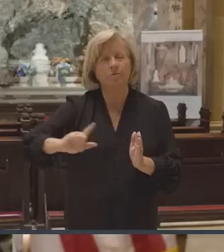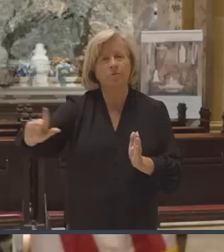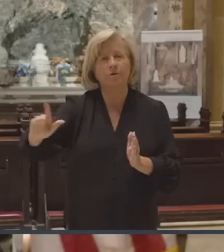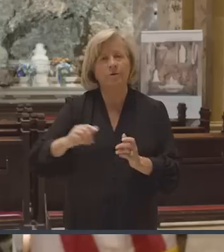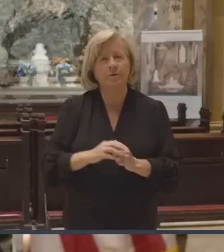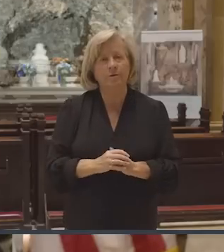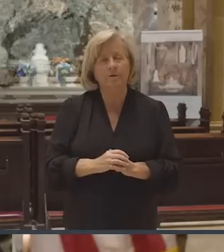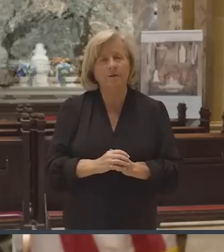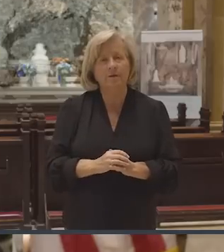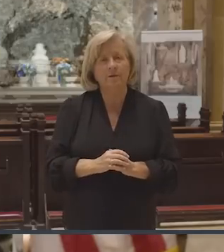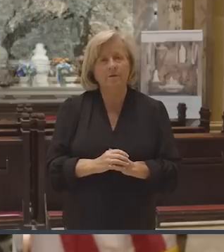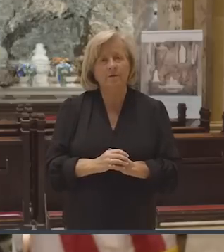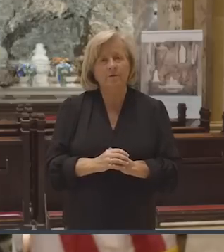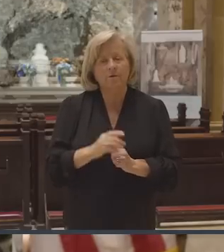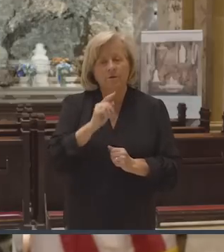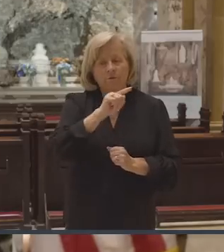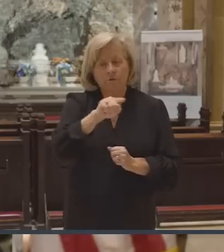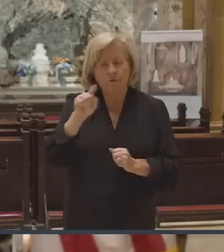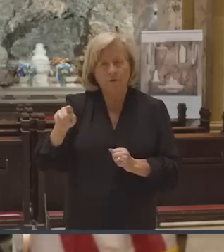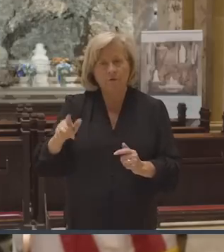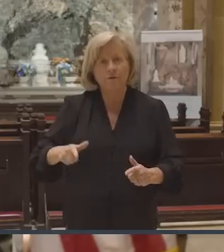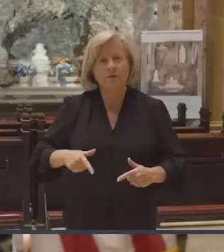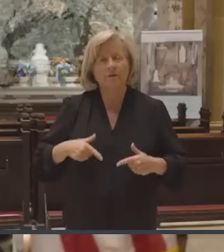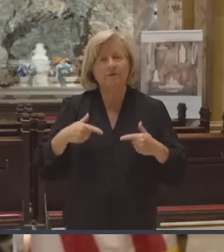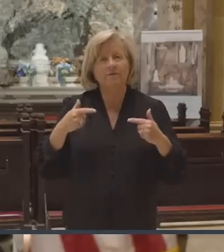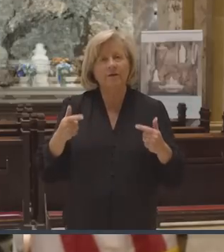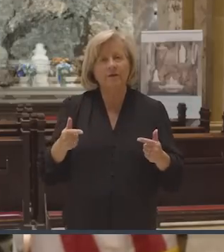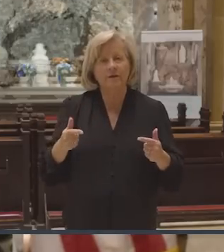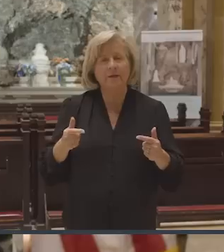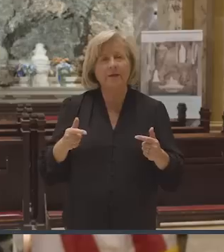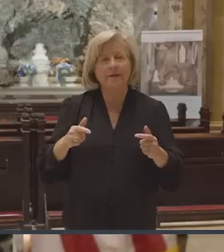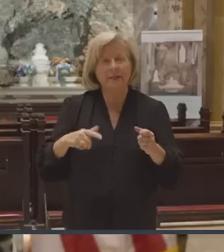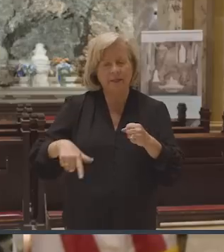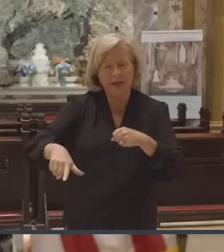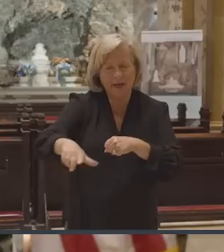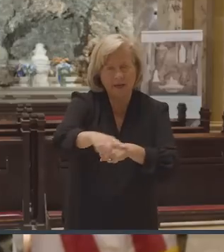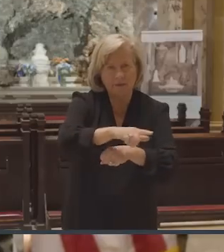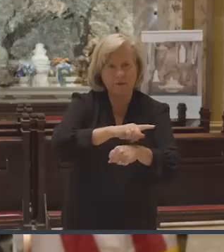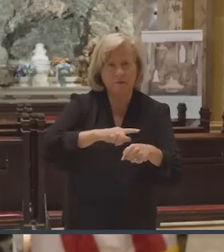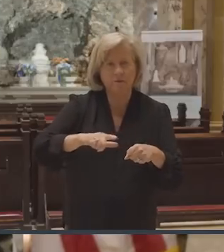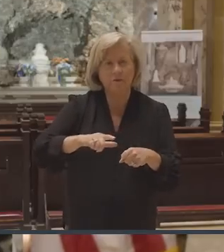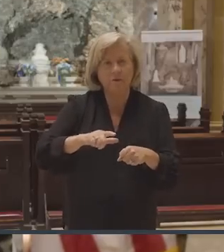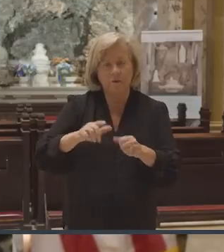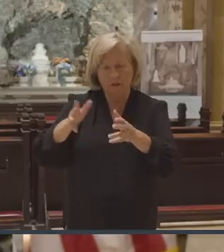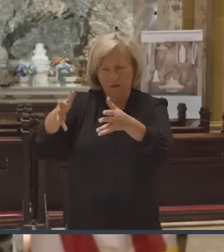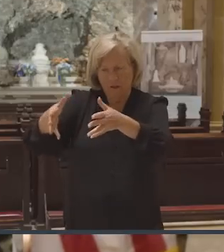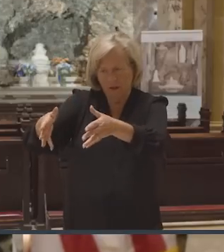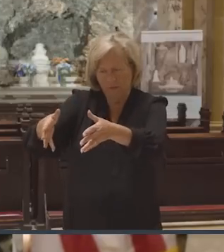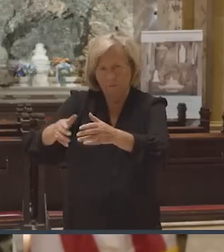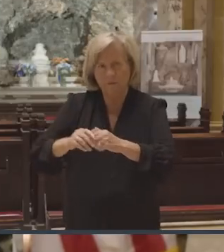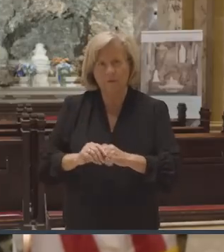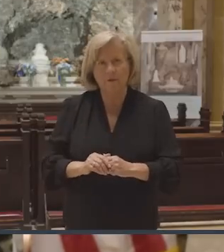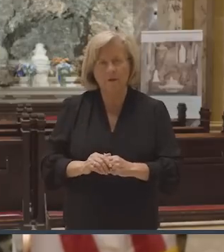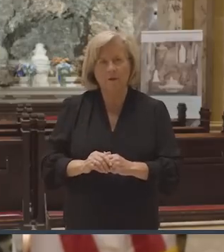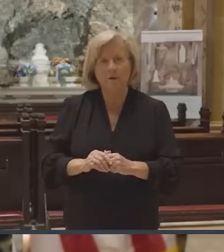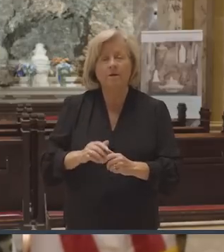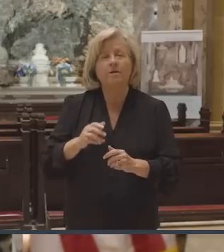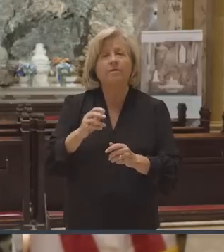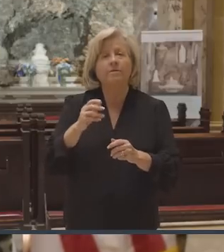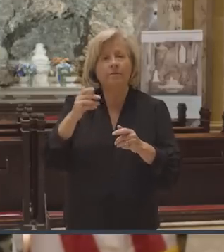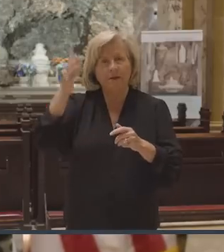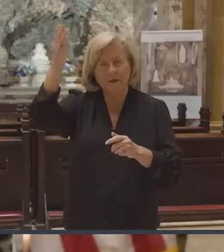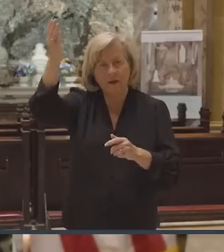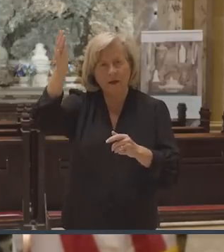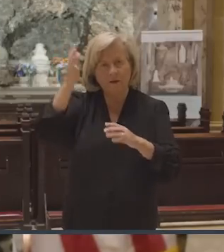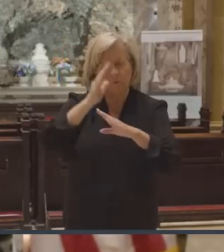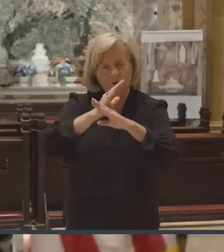prayer. For those living in war-torn lands or governed by oppressive regimes, may God protect and